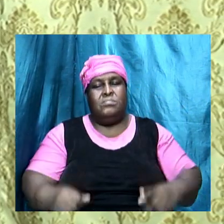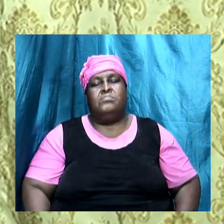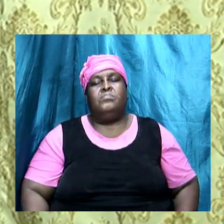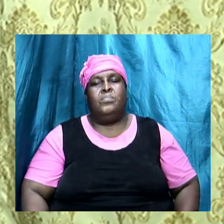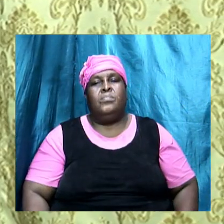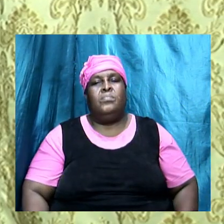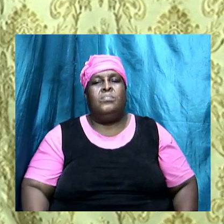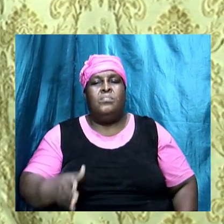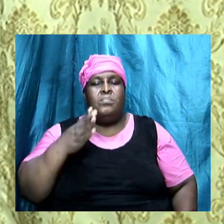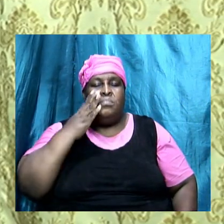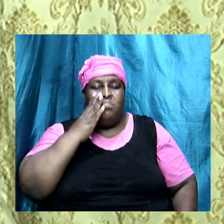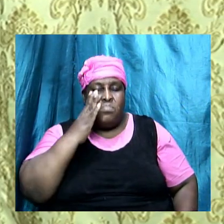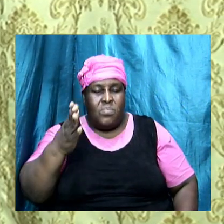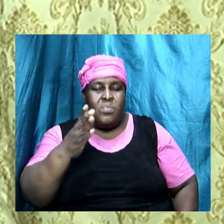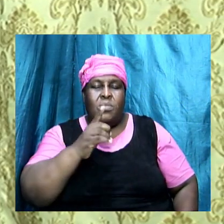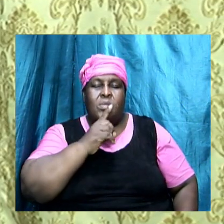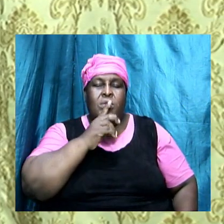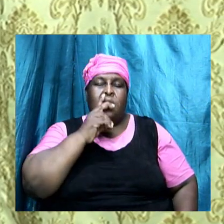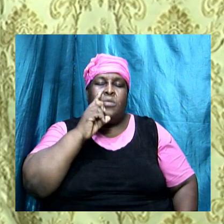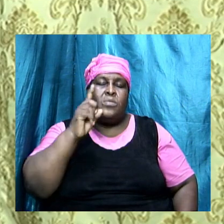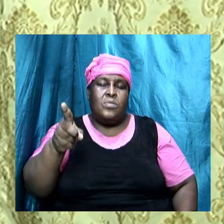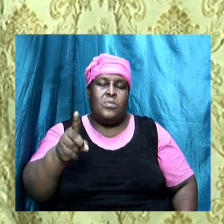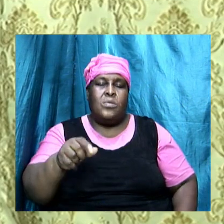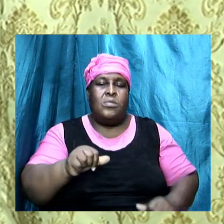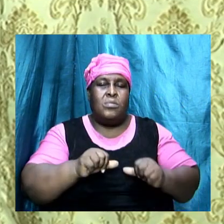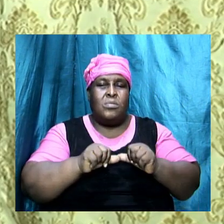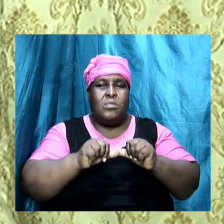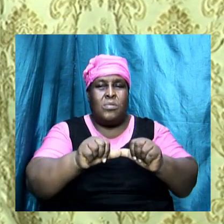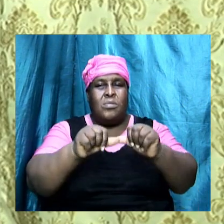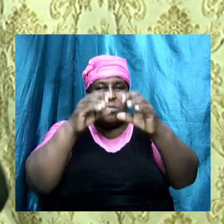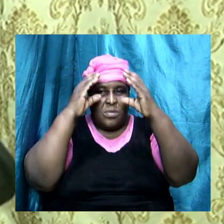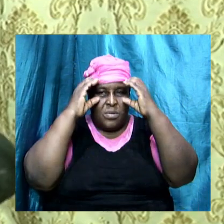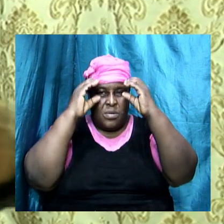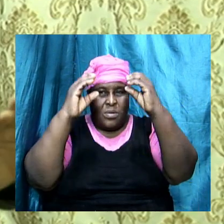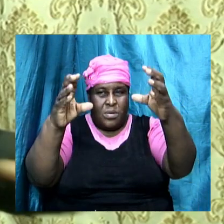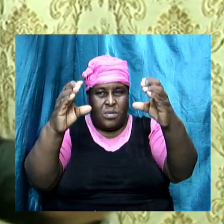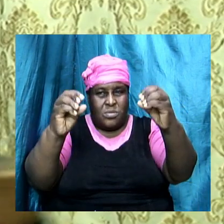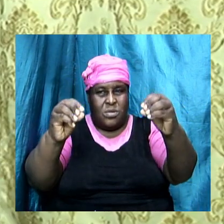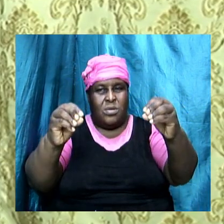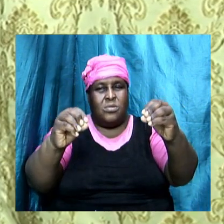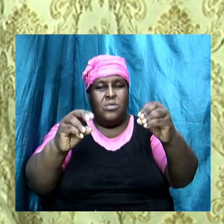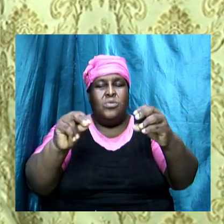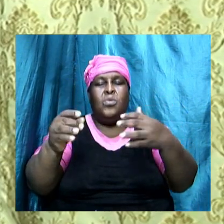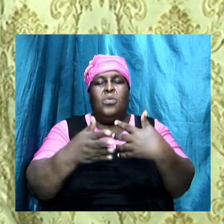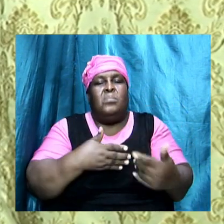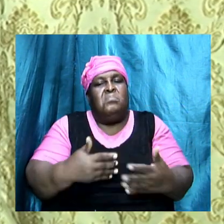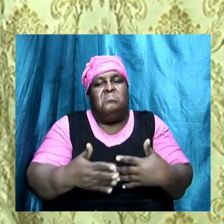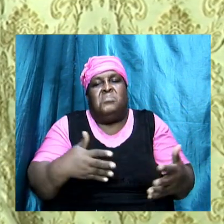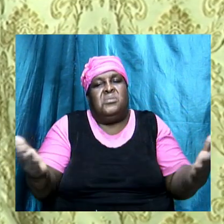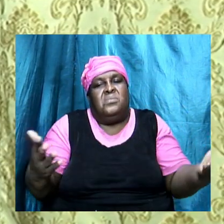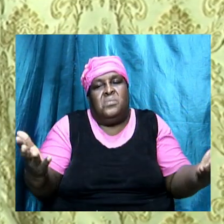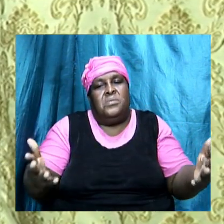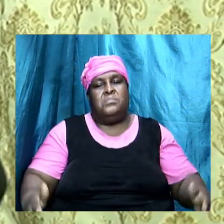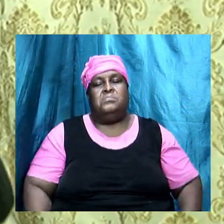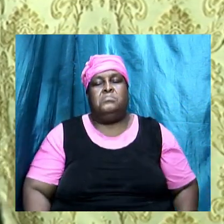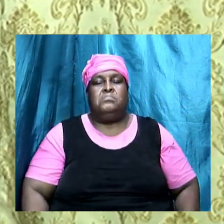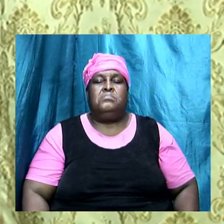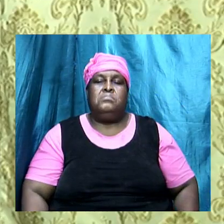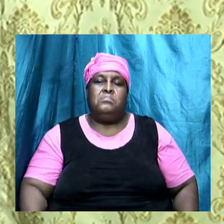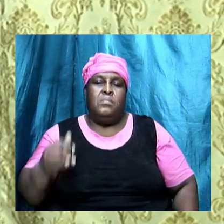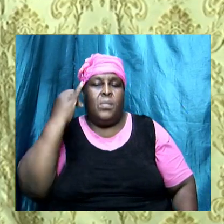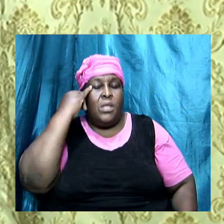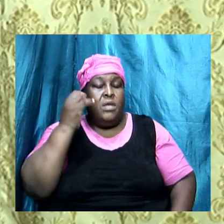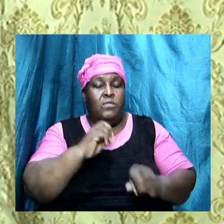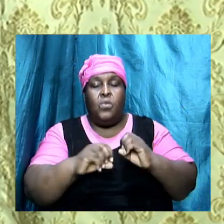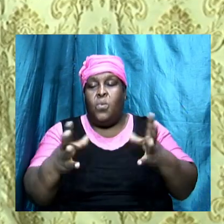will and should continue to teach irrespective of what so if they don't